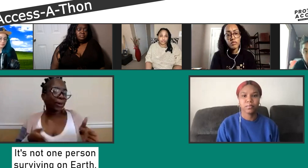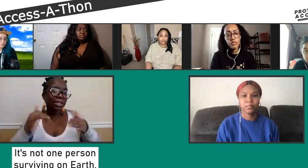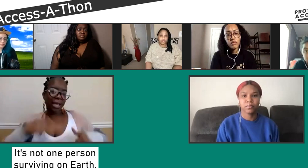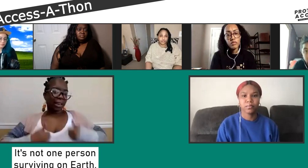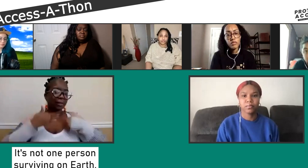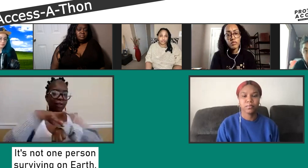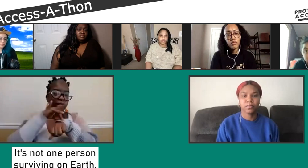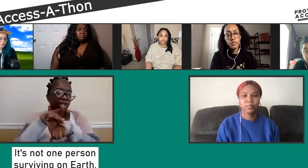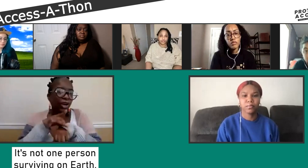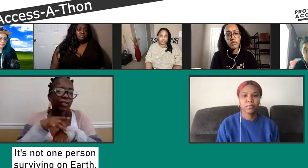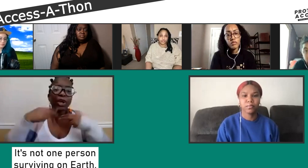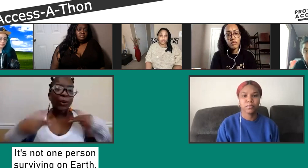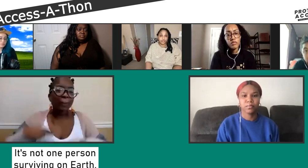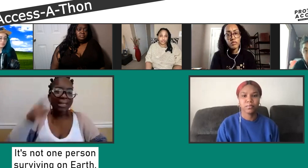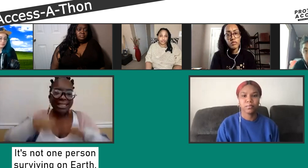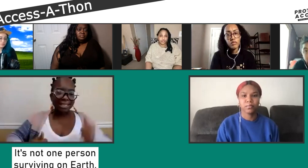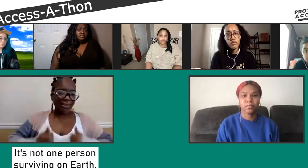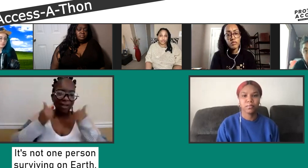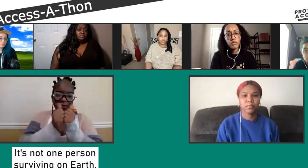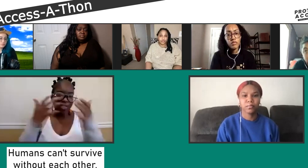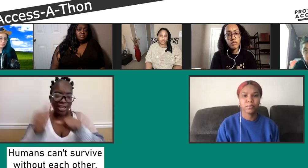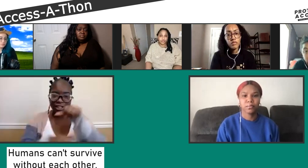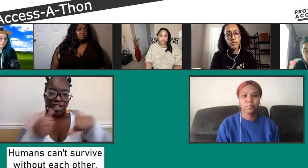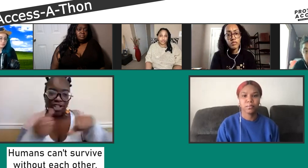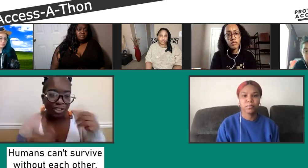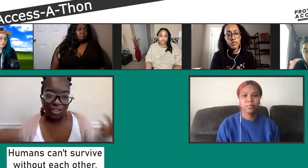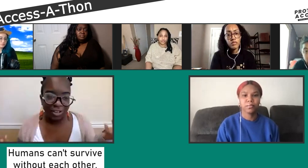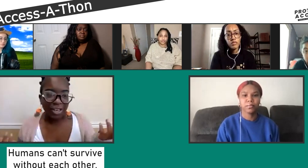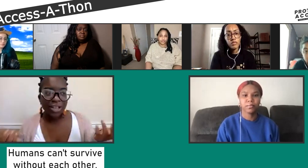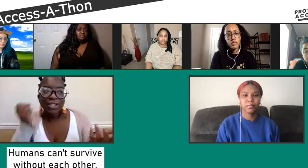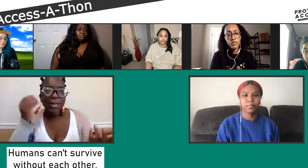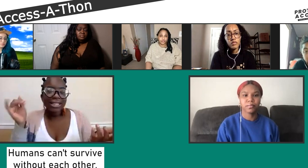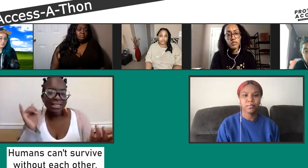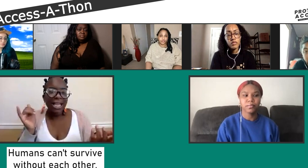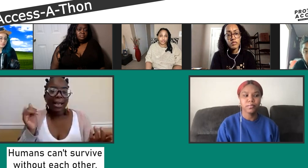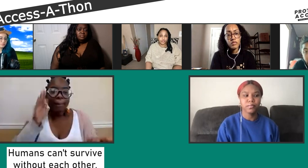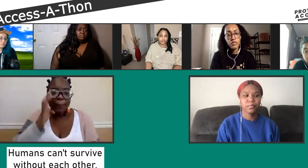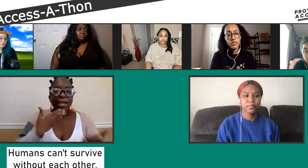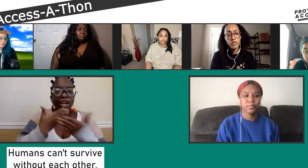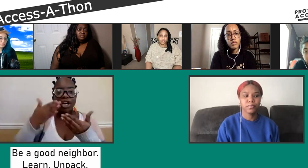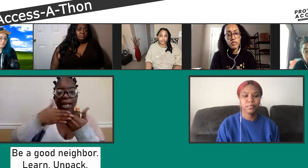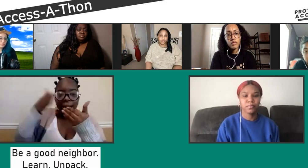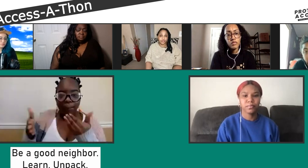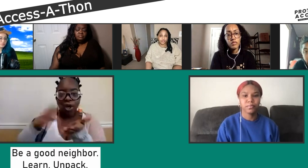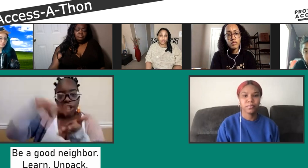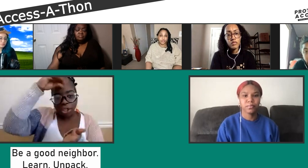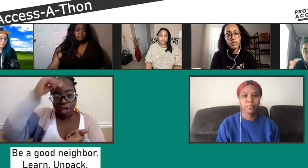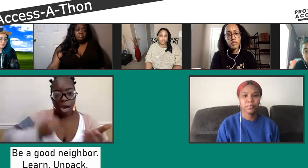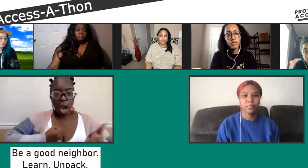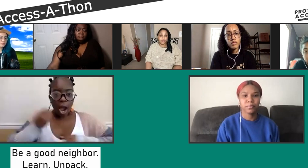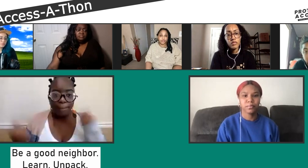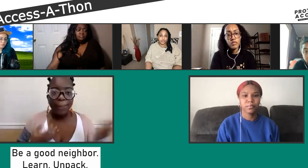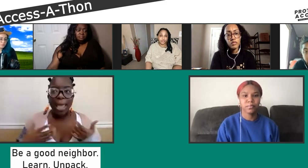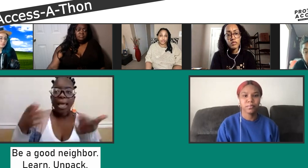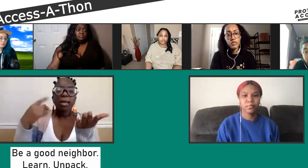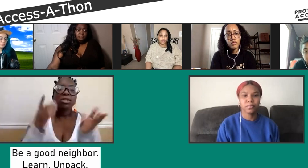People that live on individualistic platforms where we're not going to work out because we're not individuals. We need everybody. We need each